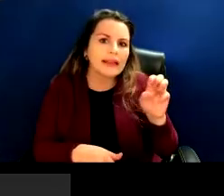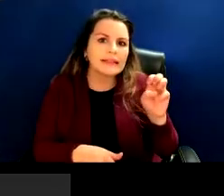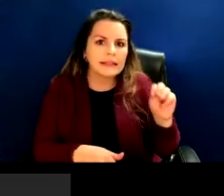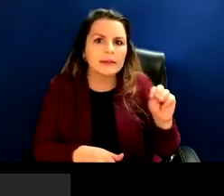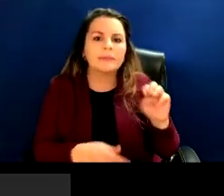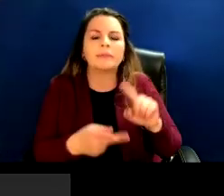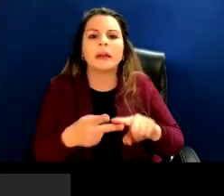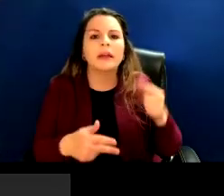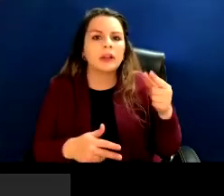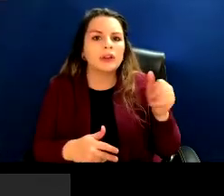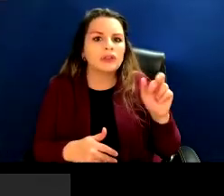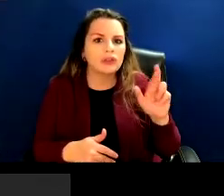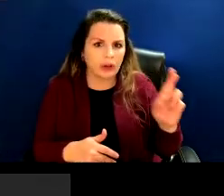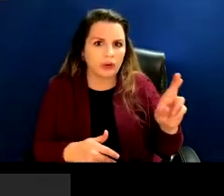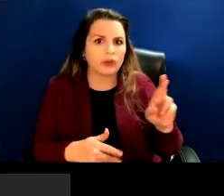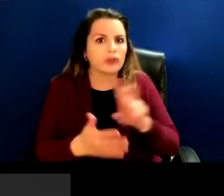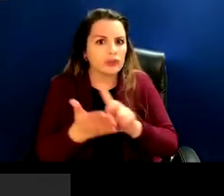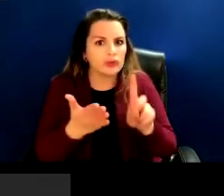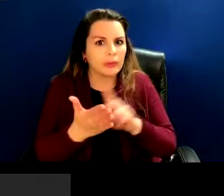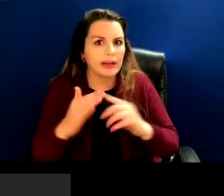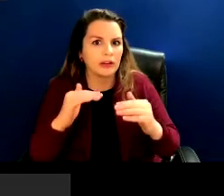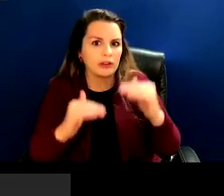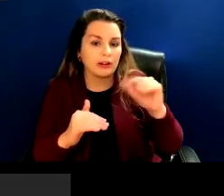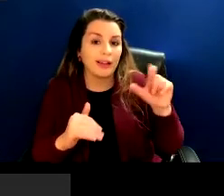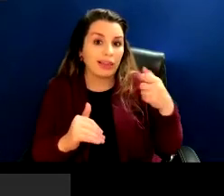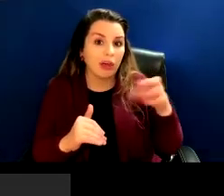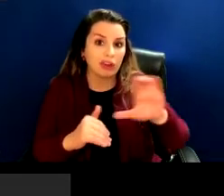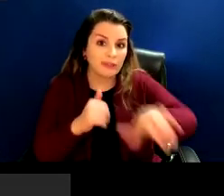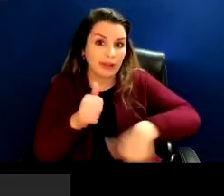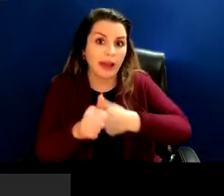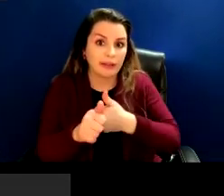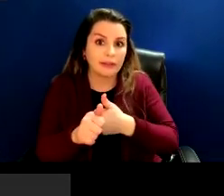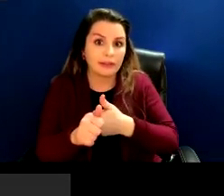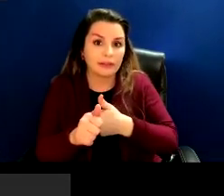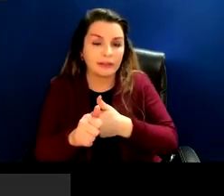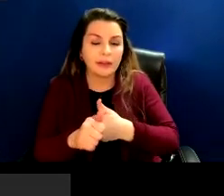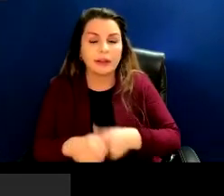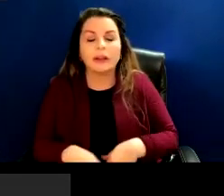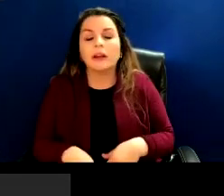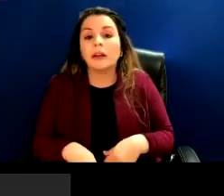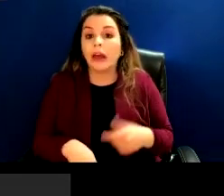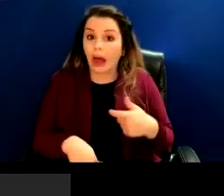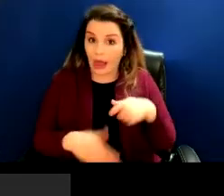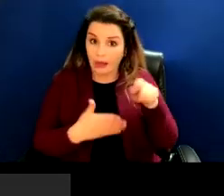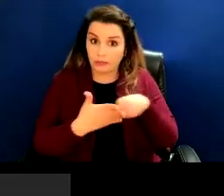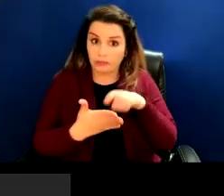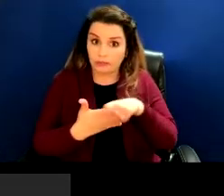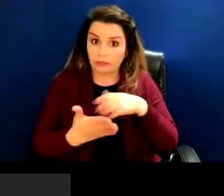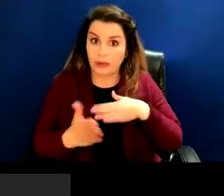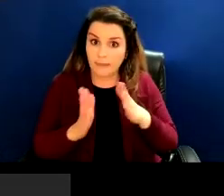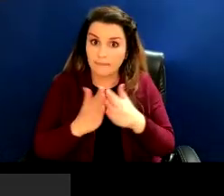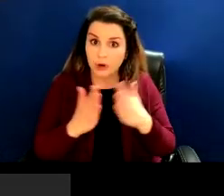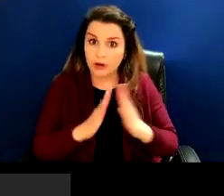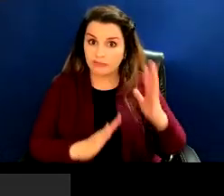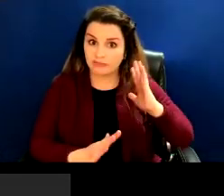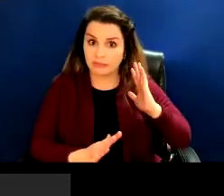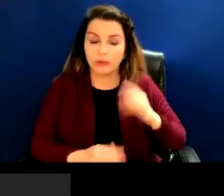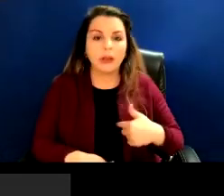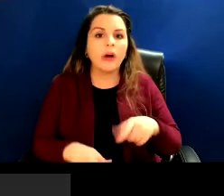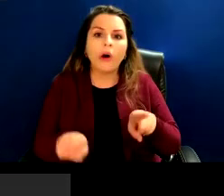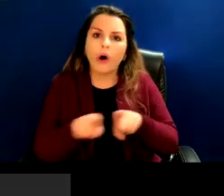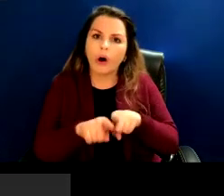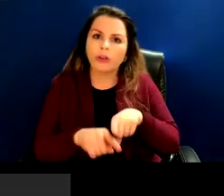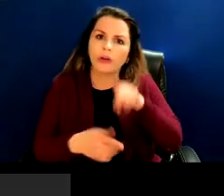gender discriminatory logics. When I was writing the books. and working on this